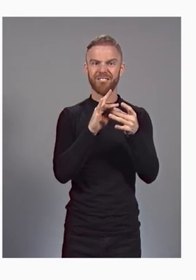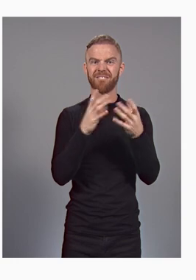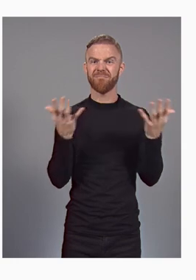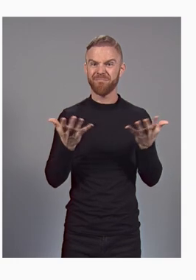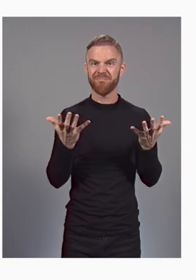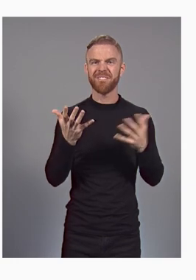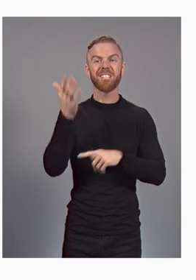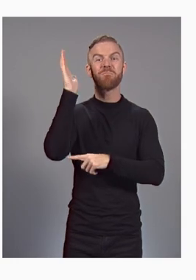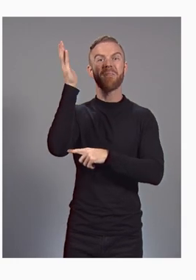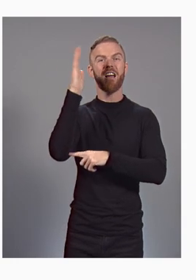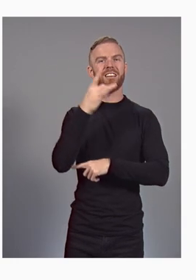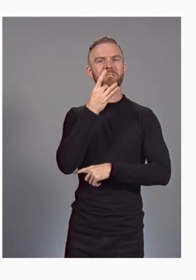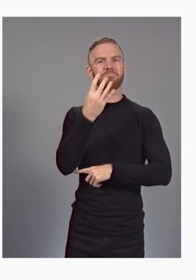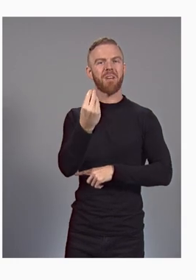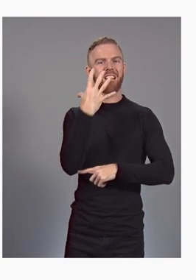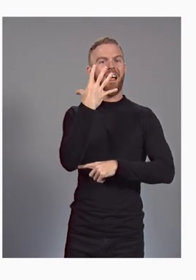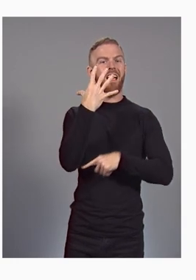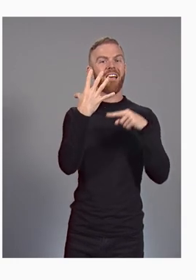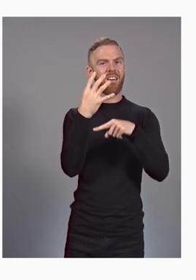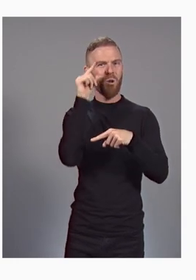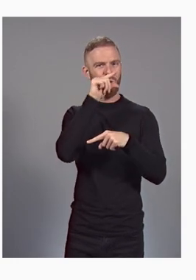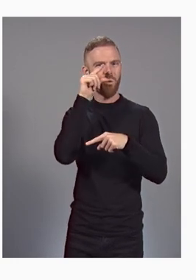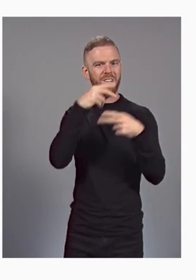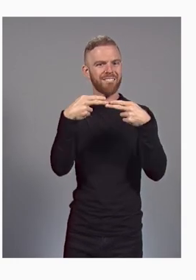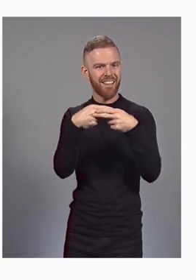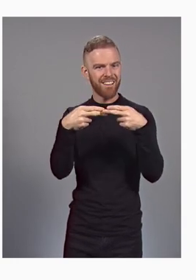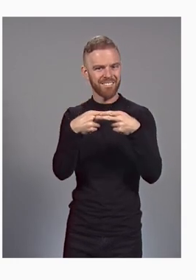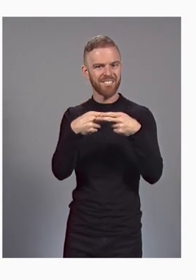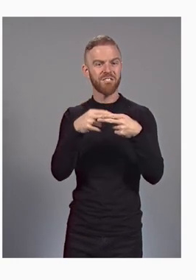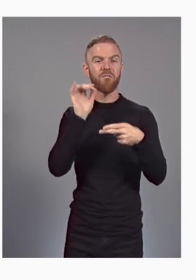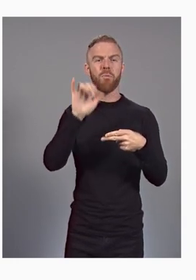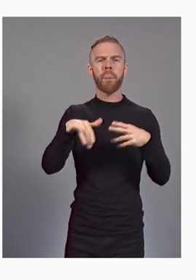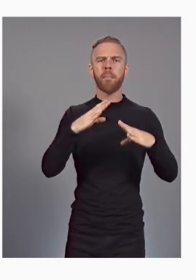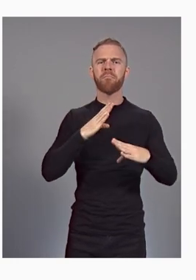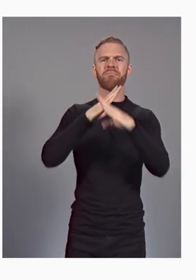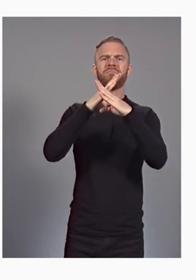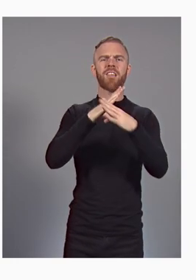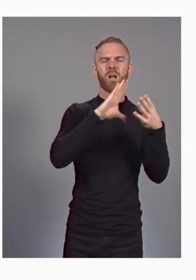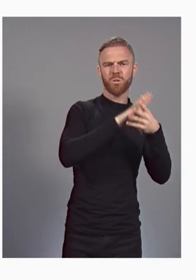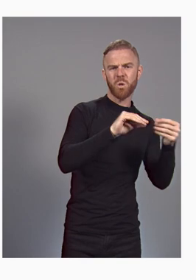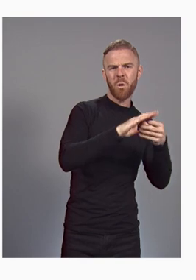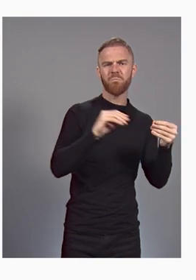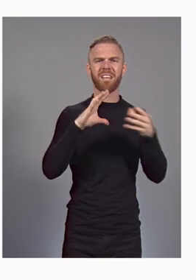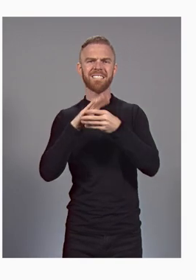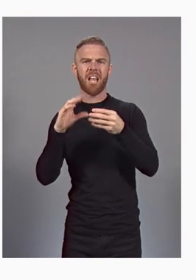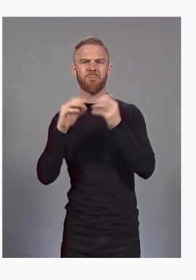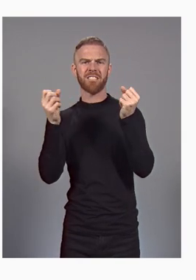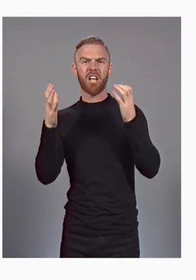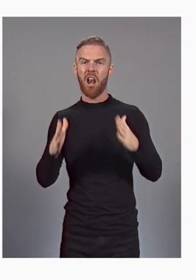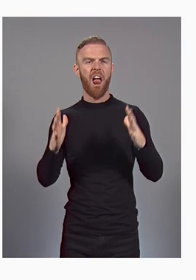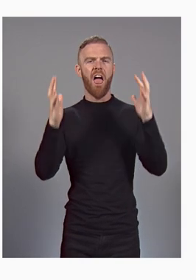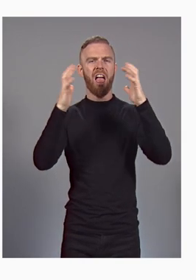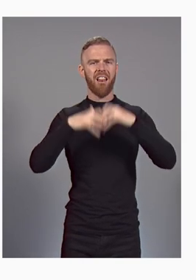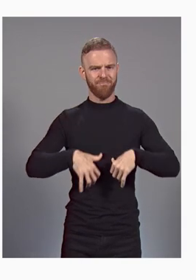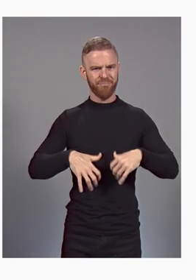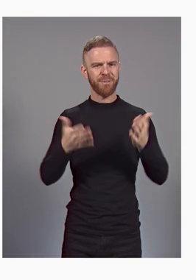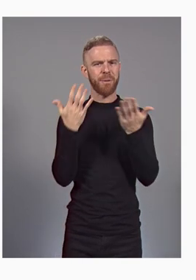spotlight in Google Slides. Collapsing the boundary between the story and the storyteller.